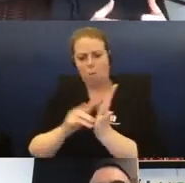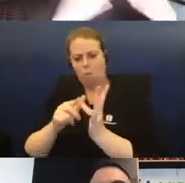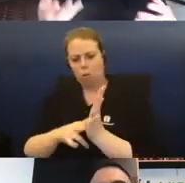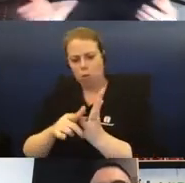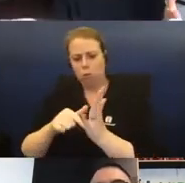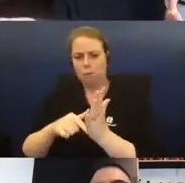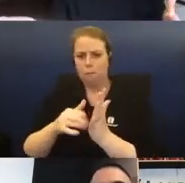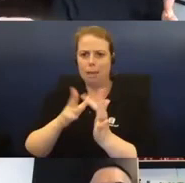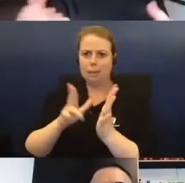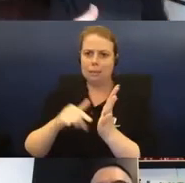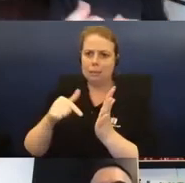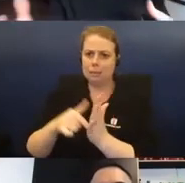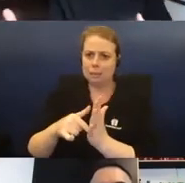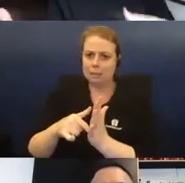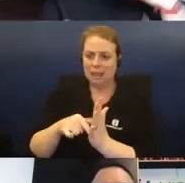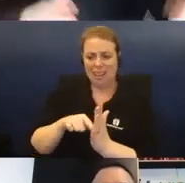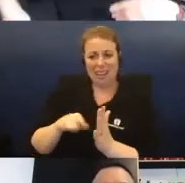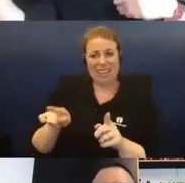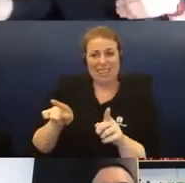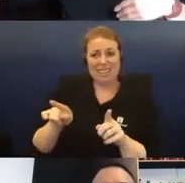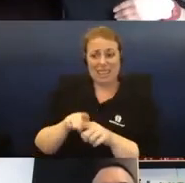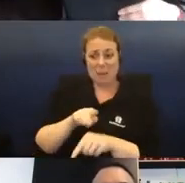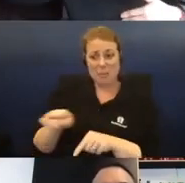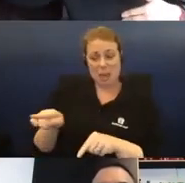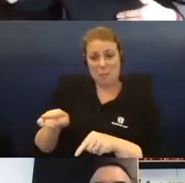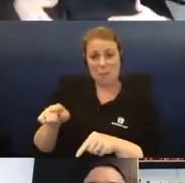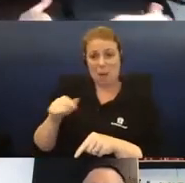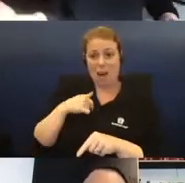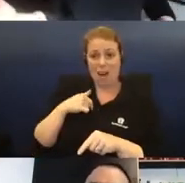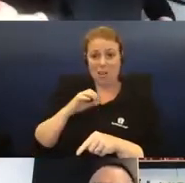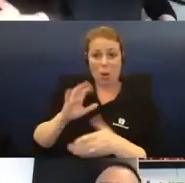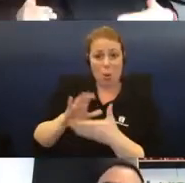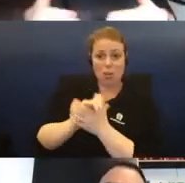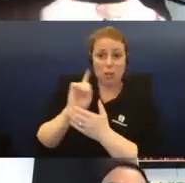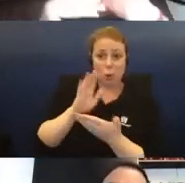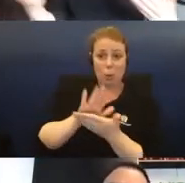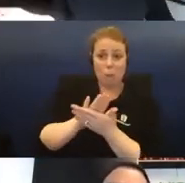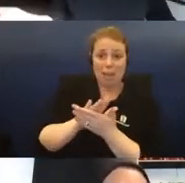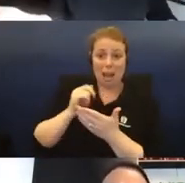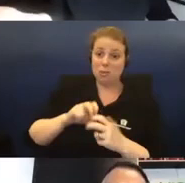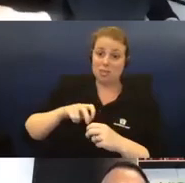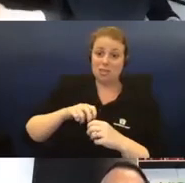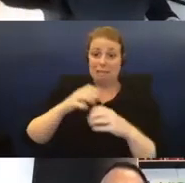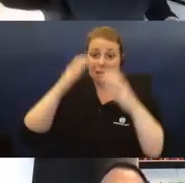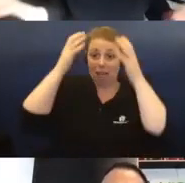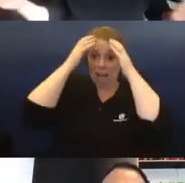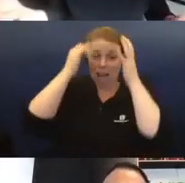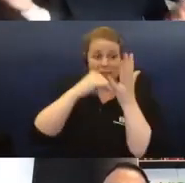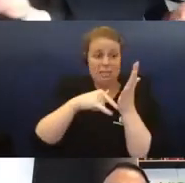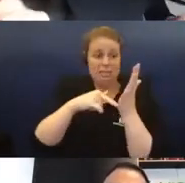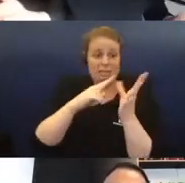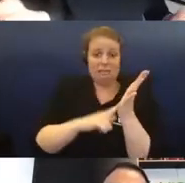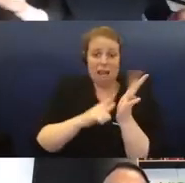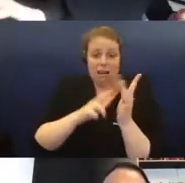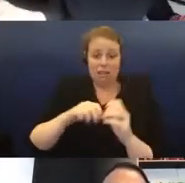what I was playing, it was just part of the normal, climbing the Stalin's head, lying there. You didn't think twice about it, it was just like a normal